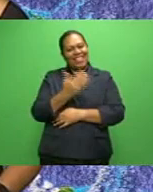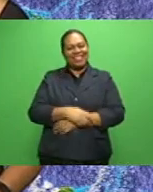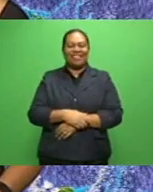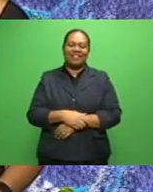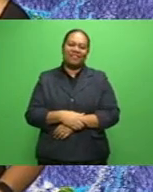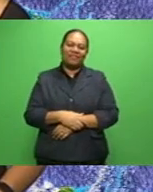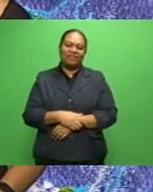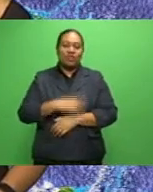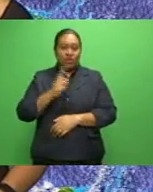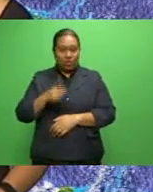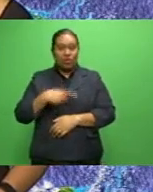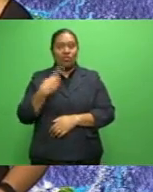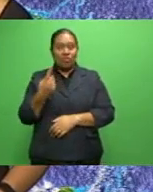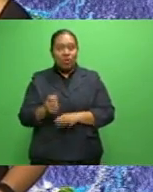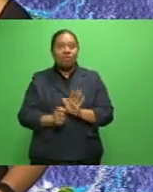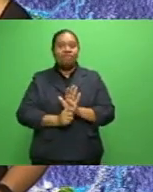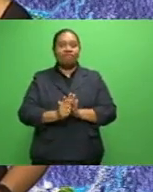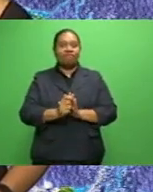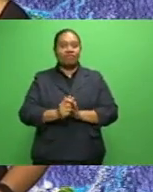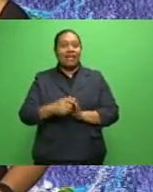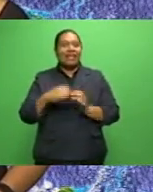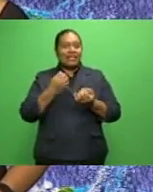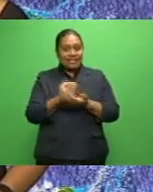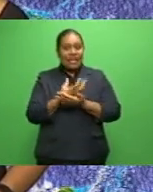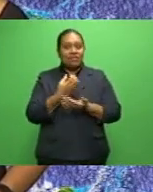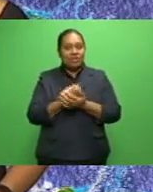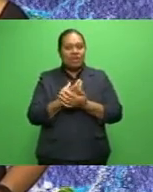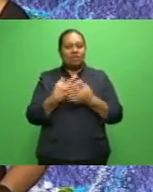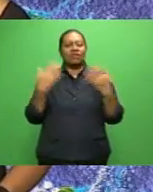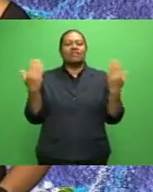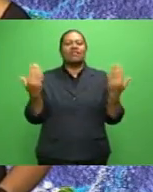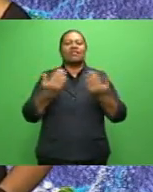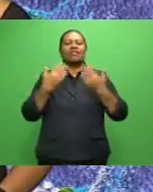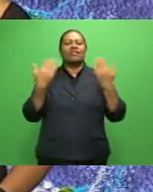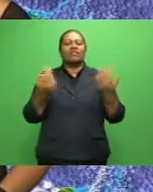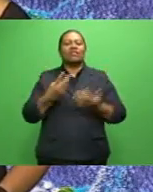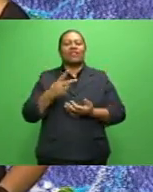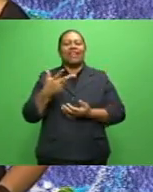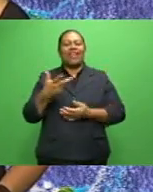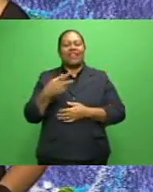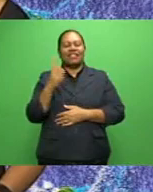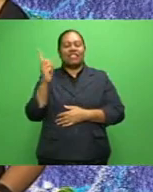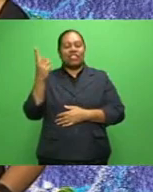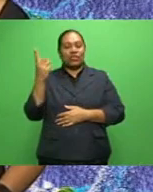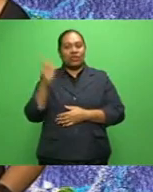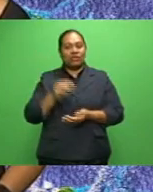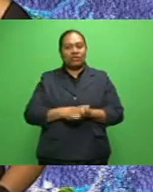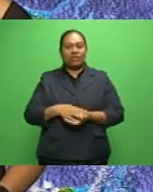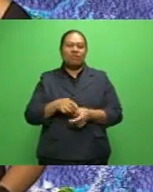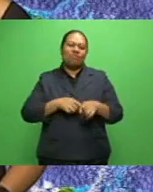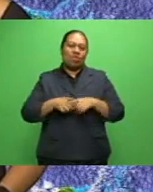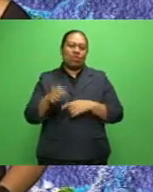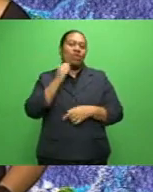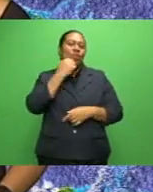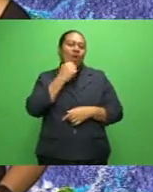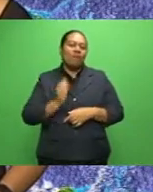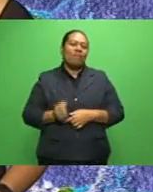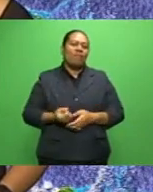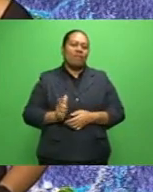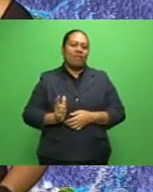Tomorrow's temps, Sabu Sabu will be cool at 28 degrees where Lambasa will be a bit warm at 32.